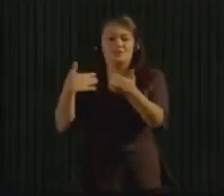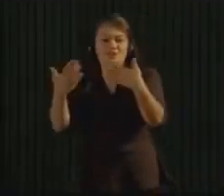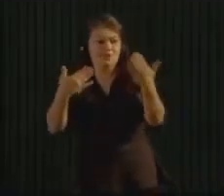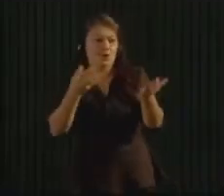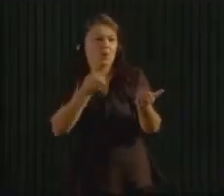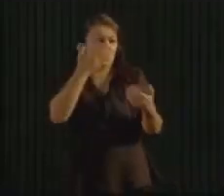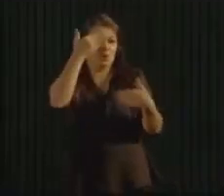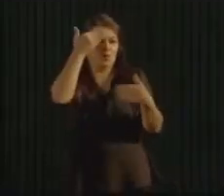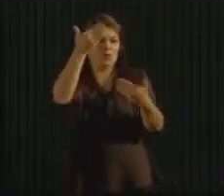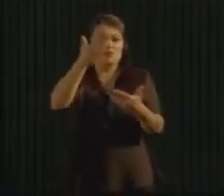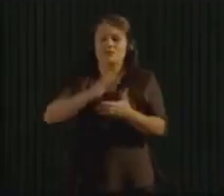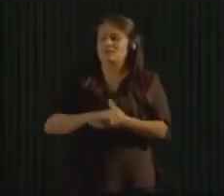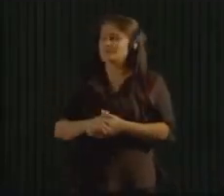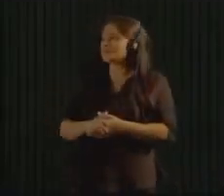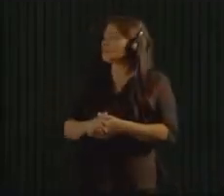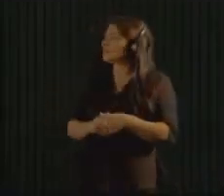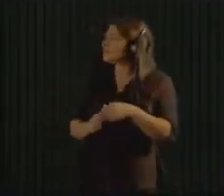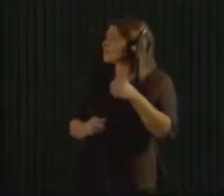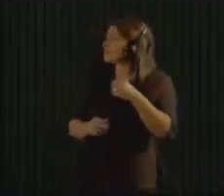Thank so Adolf.